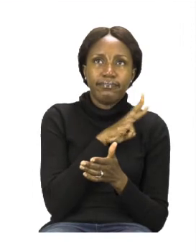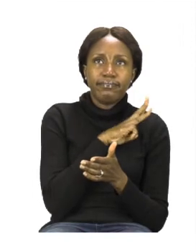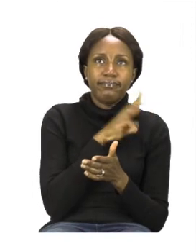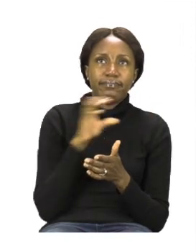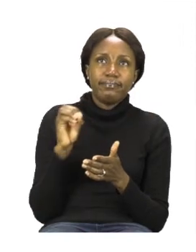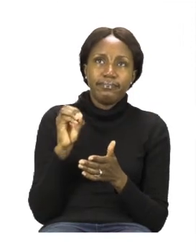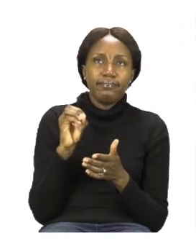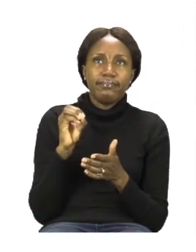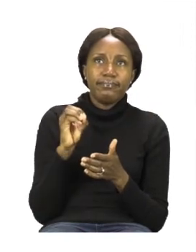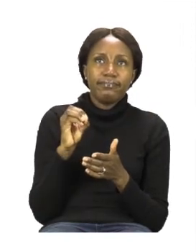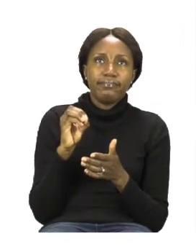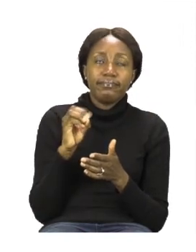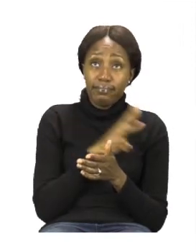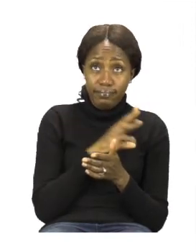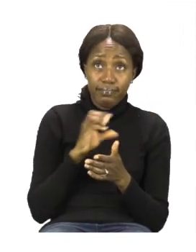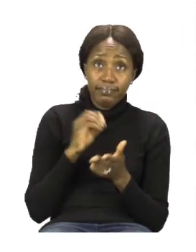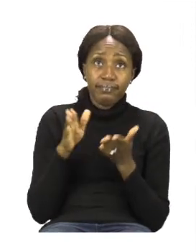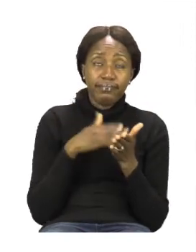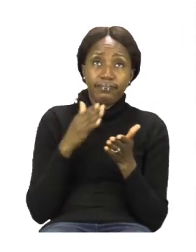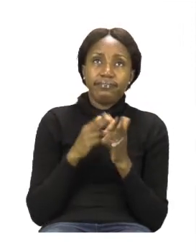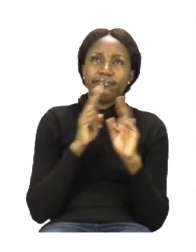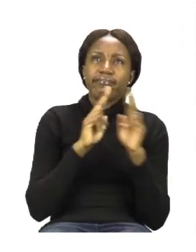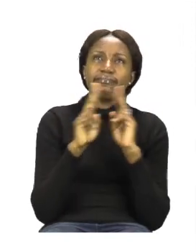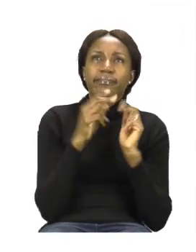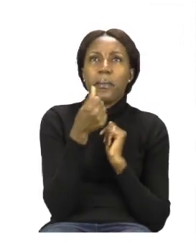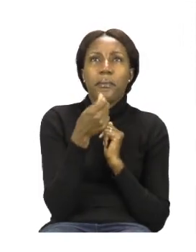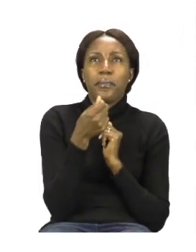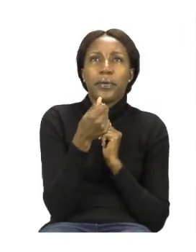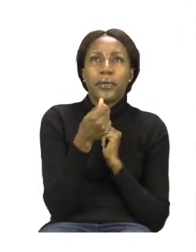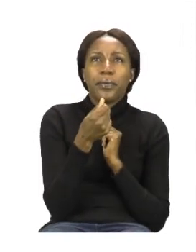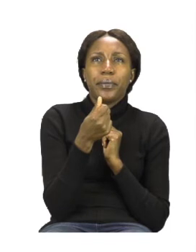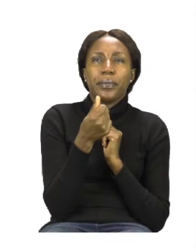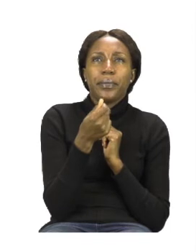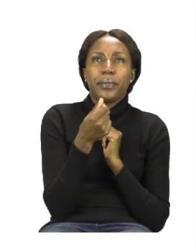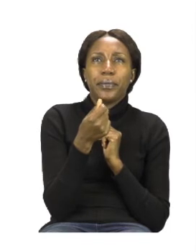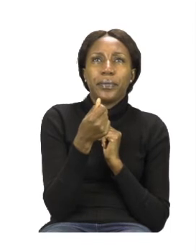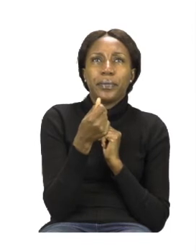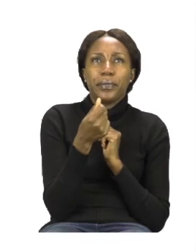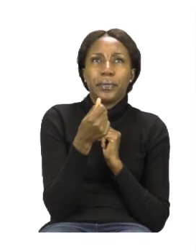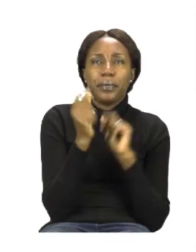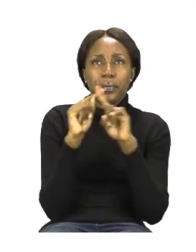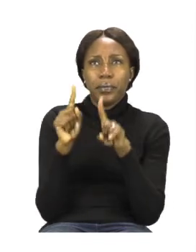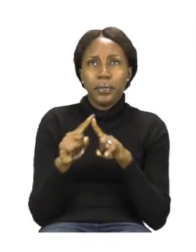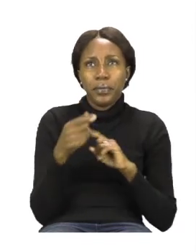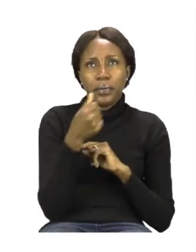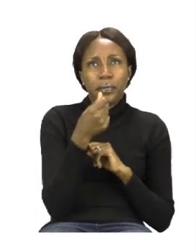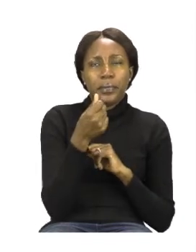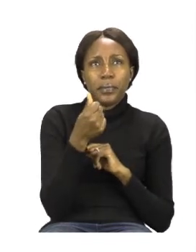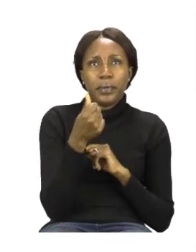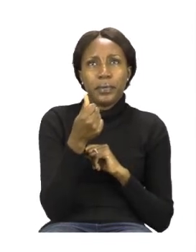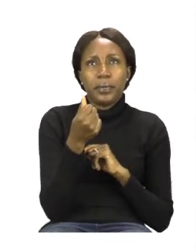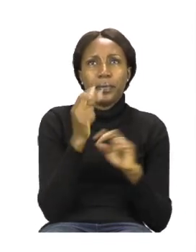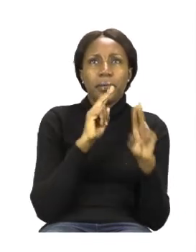On page 30, we are talking about money and the type of money we're going to be talking about are